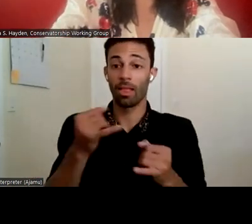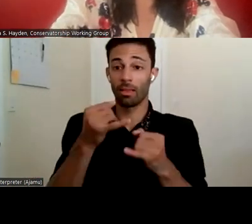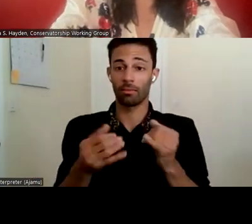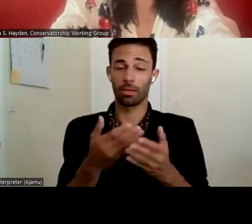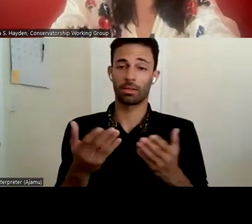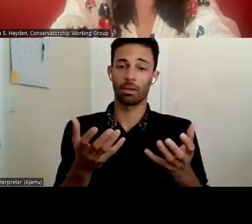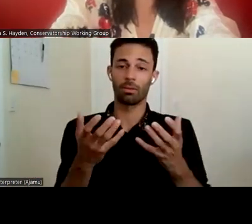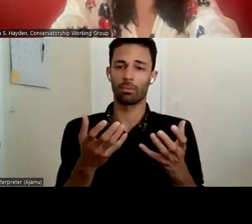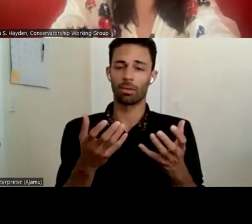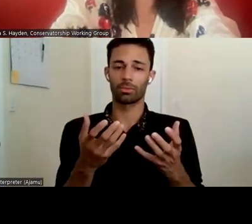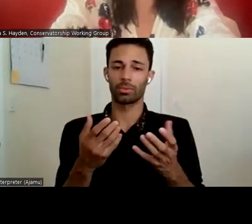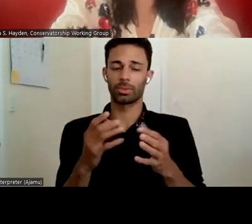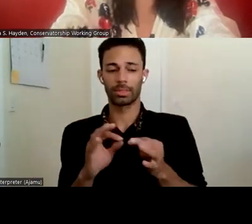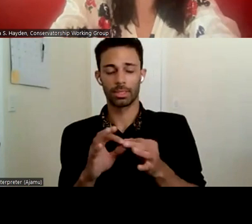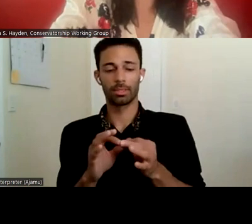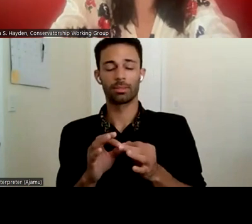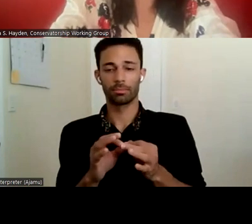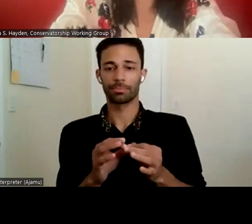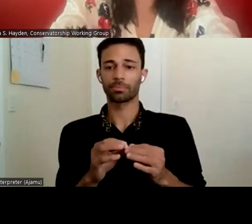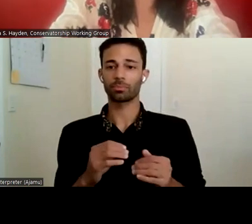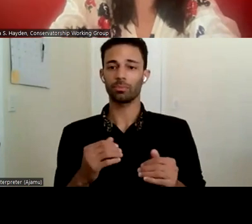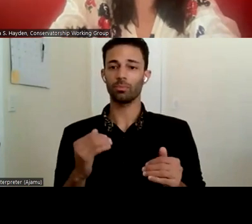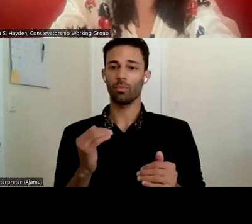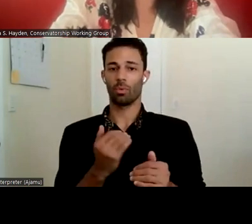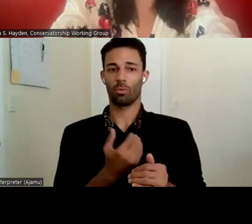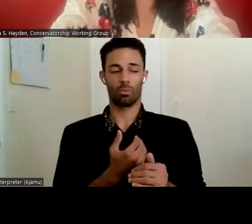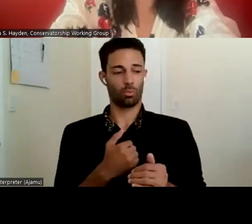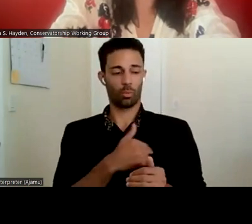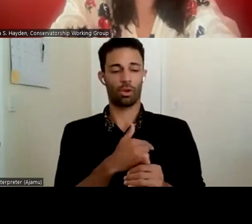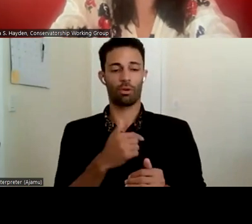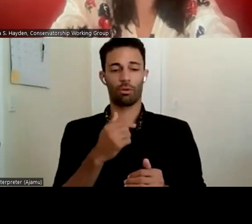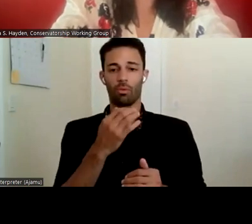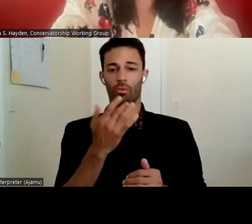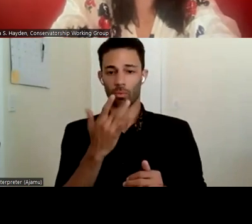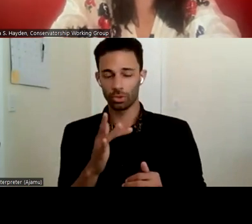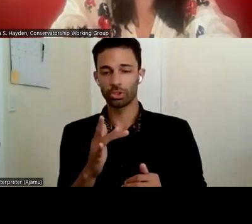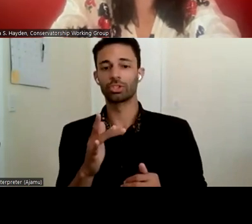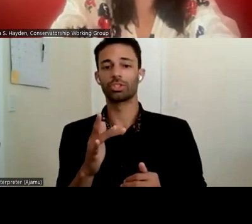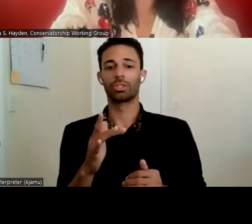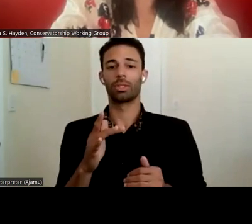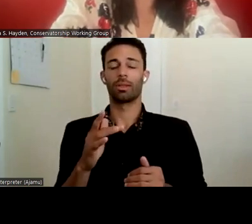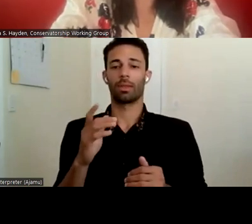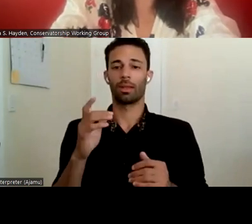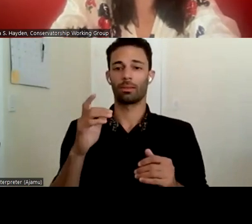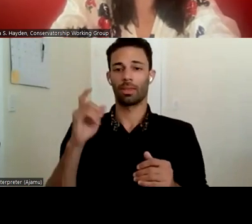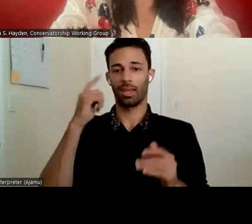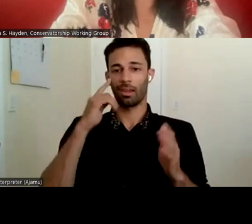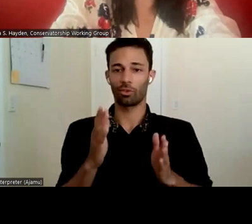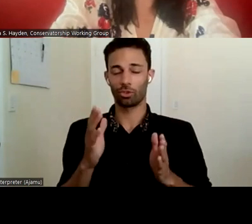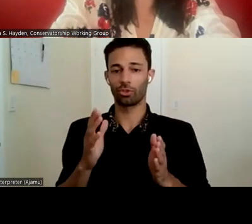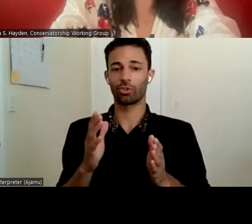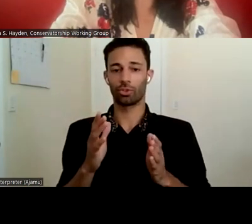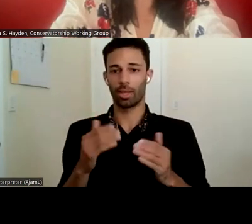that um you know we're really fortunate Susan mentioned this in her opening comments that the governor had proposed